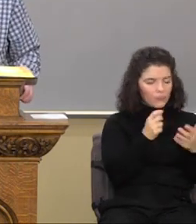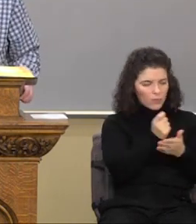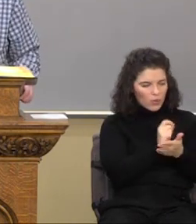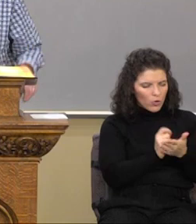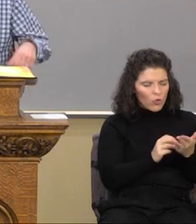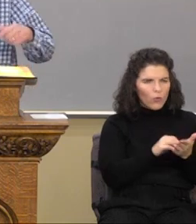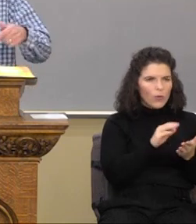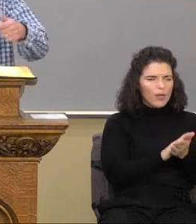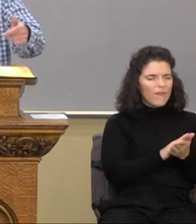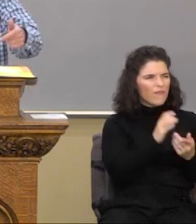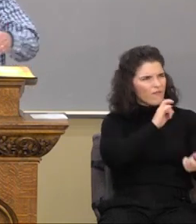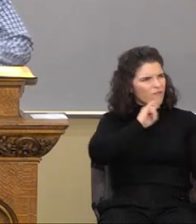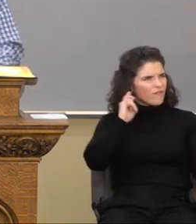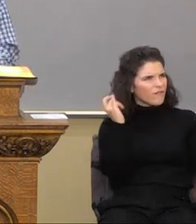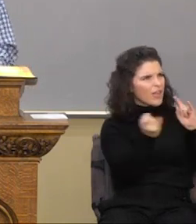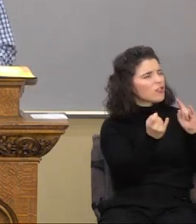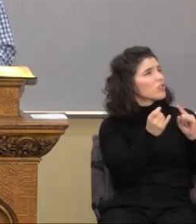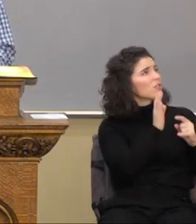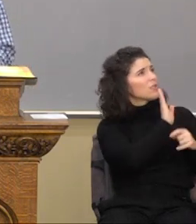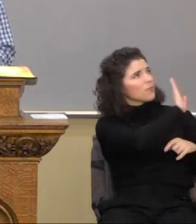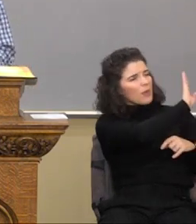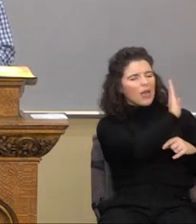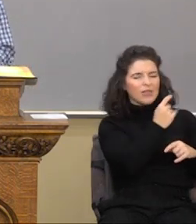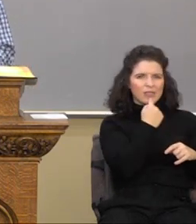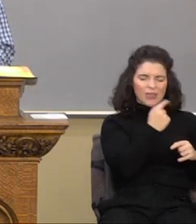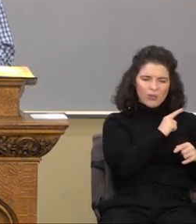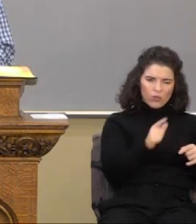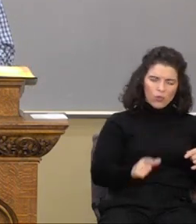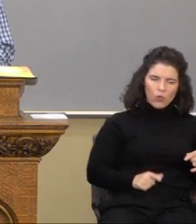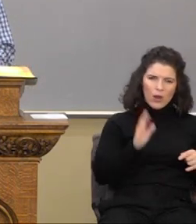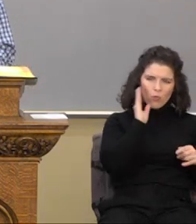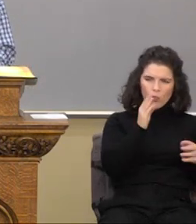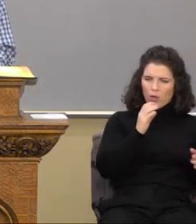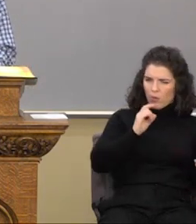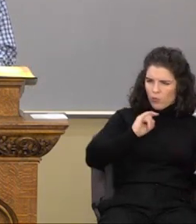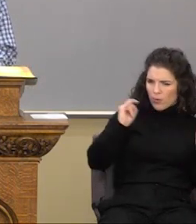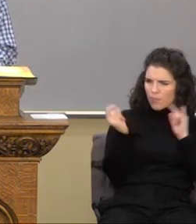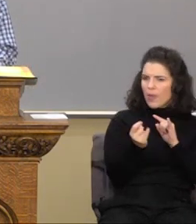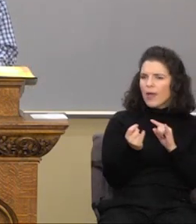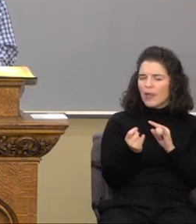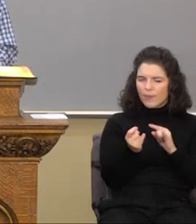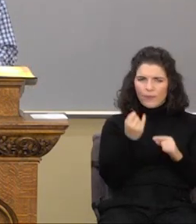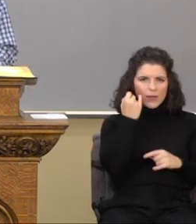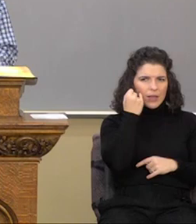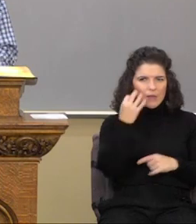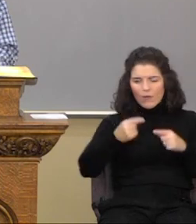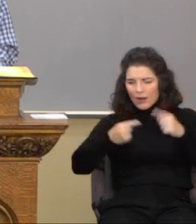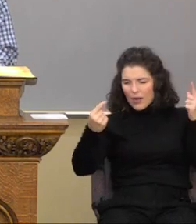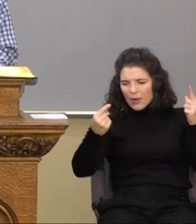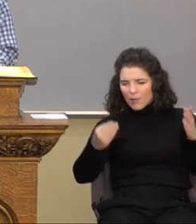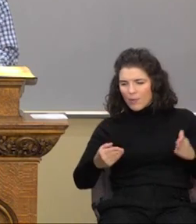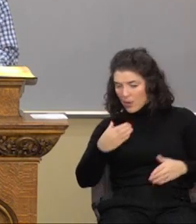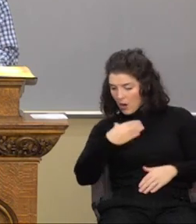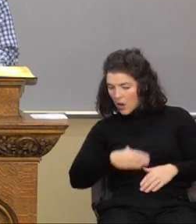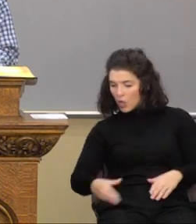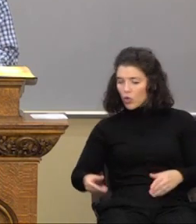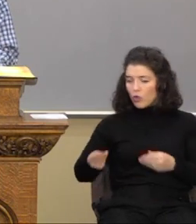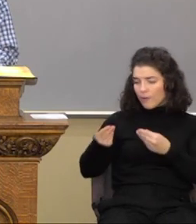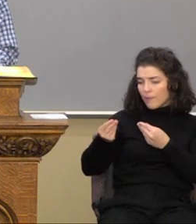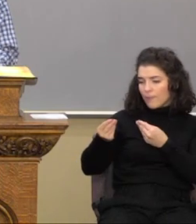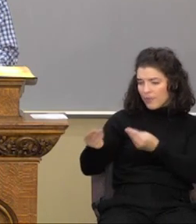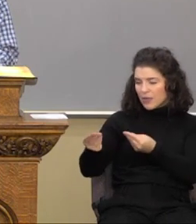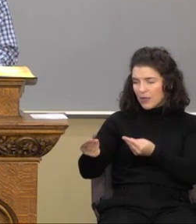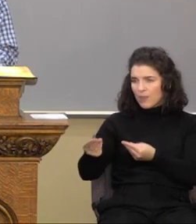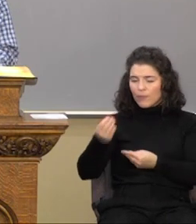repay, saith the Lord. Therefore, if thine enemy hunger, feed him. If he thirst, give him drink. For in so doing, thou